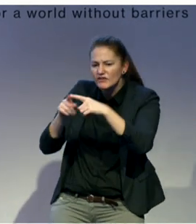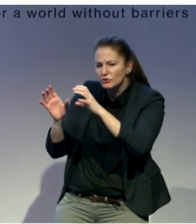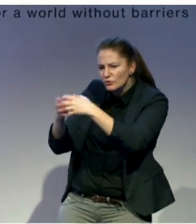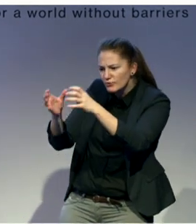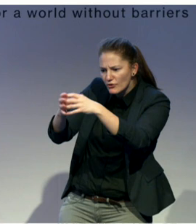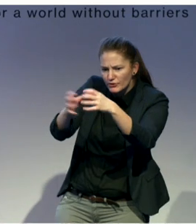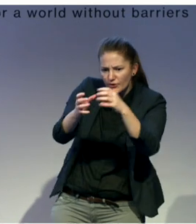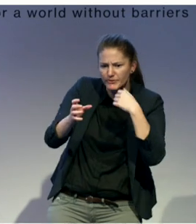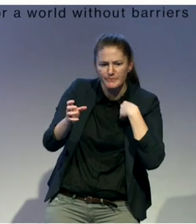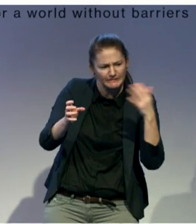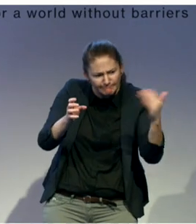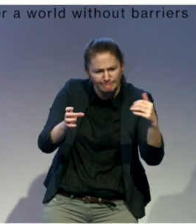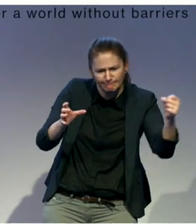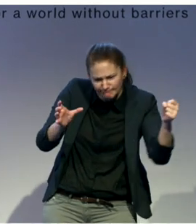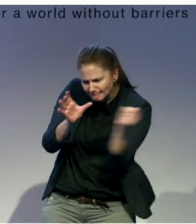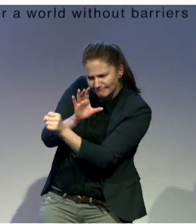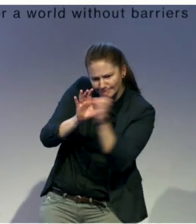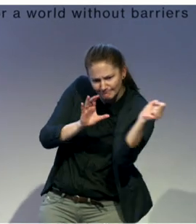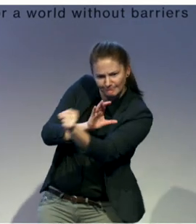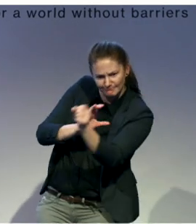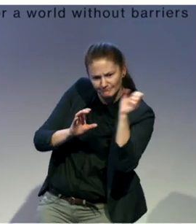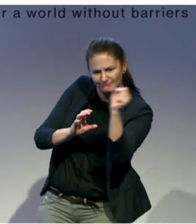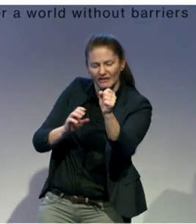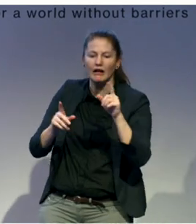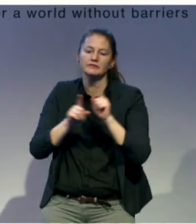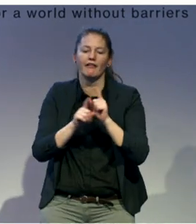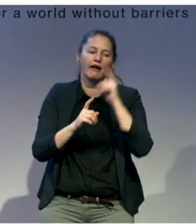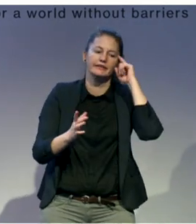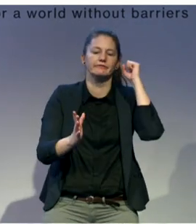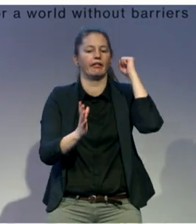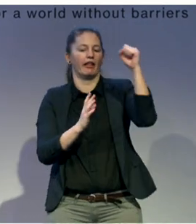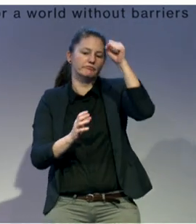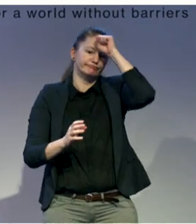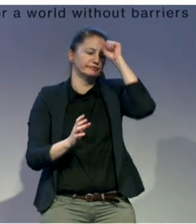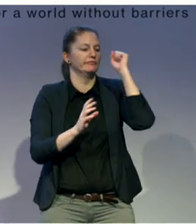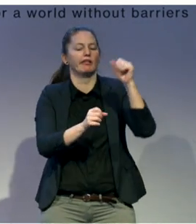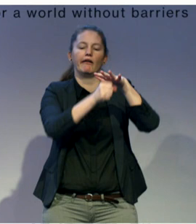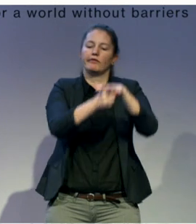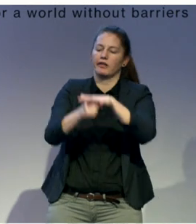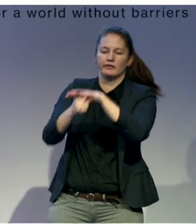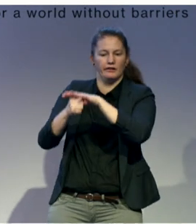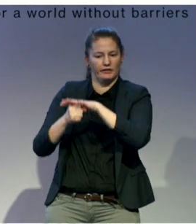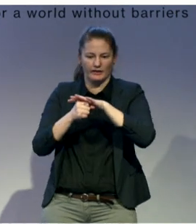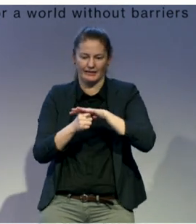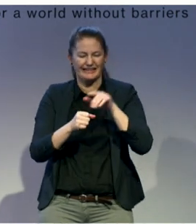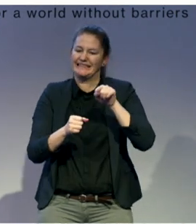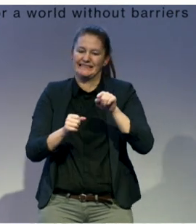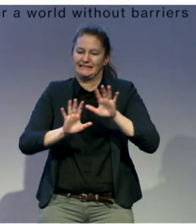with. Stigma and discrimination is a big issue. And I think if we work purely on capacity building of people with disabilities,